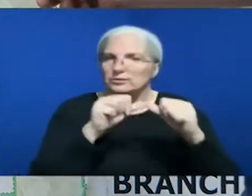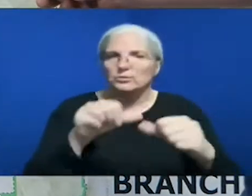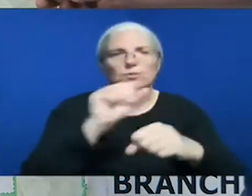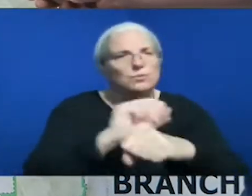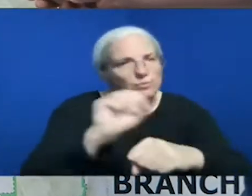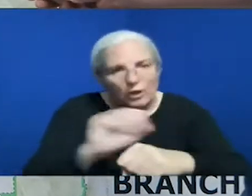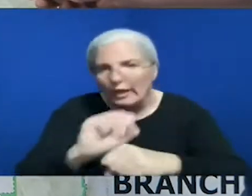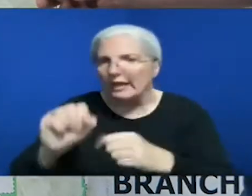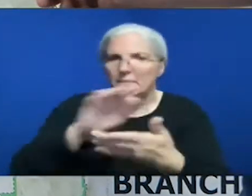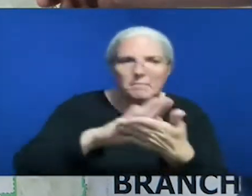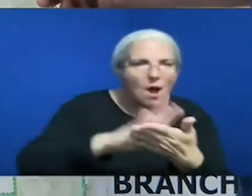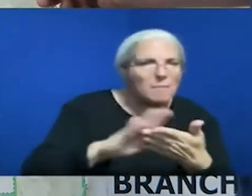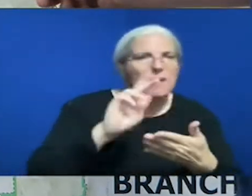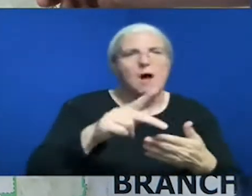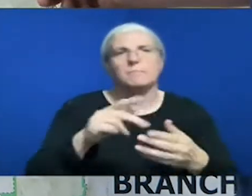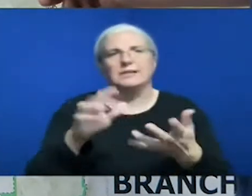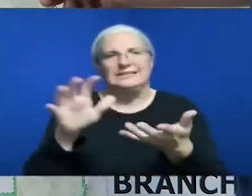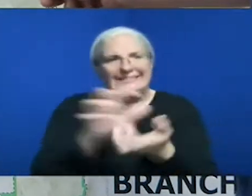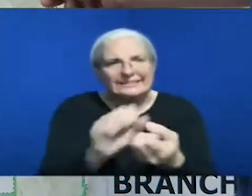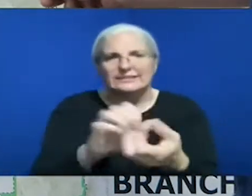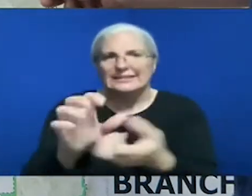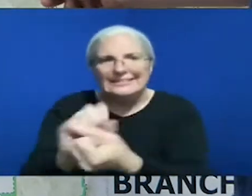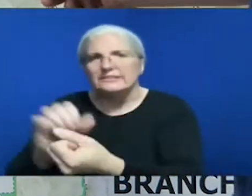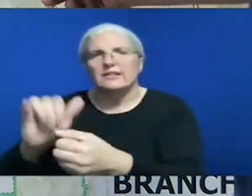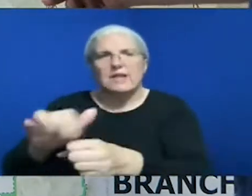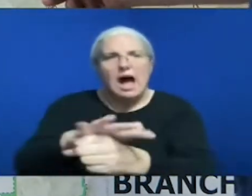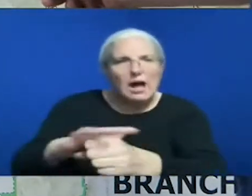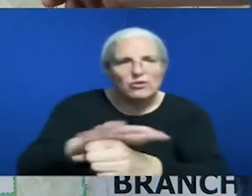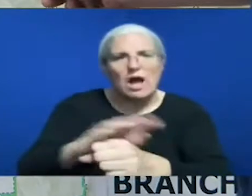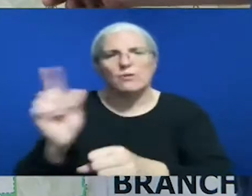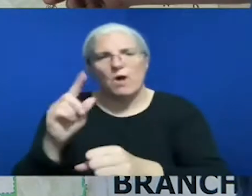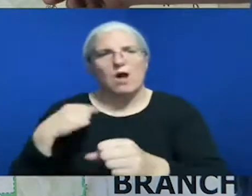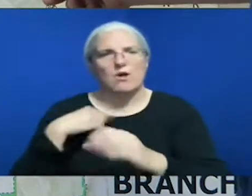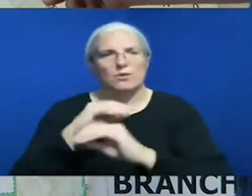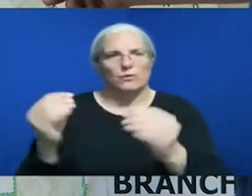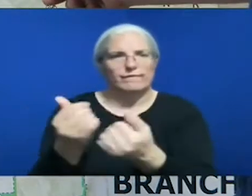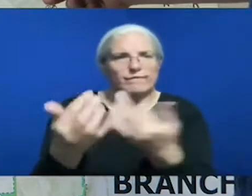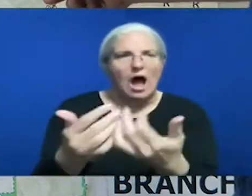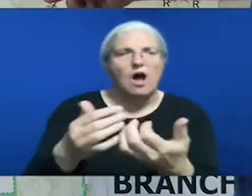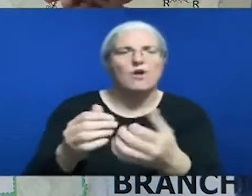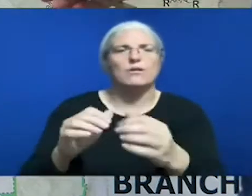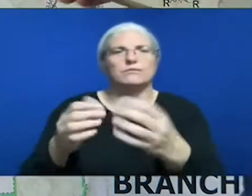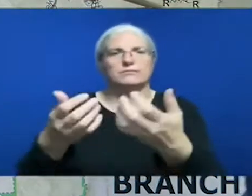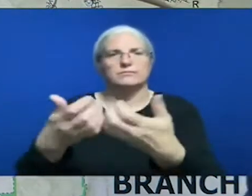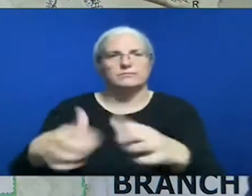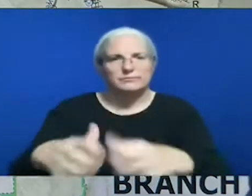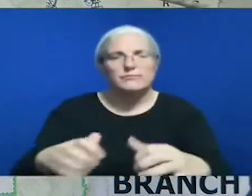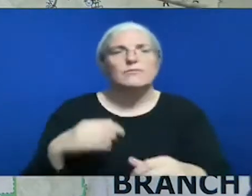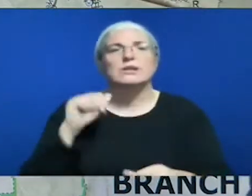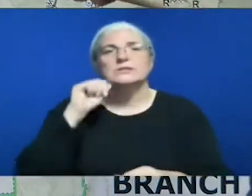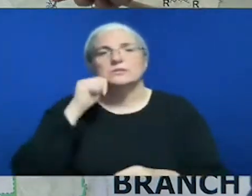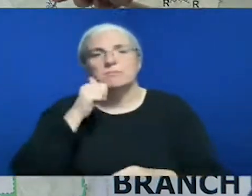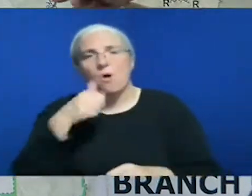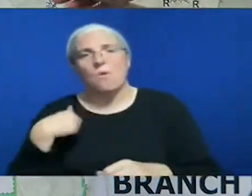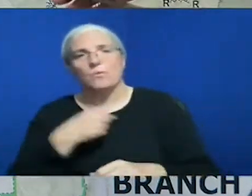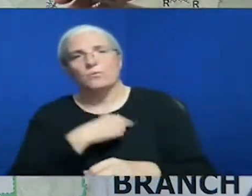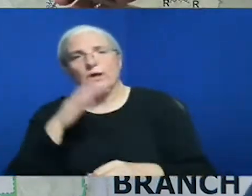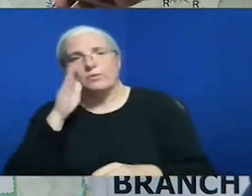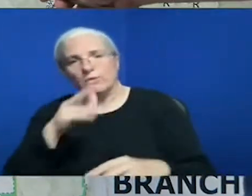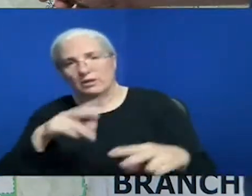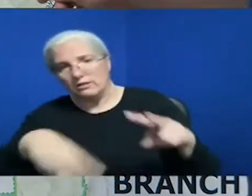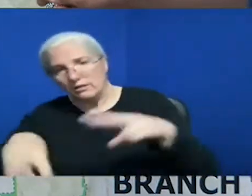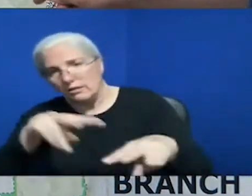that'll be put into a patrol status and they'll monitor it and address any issues if they arise coming up into